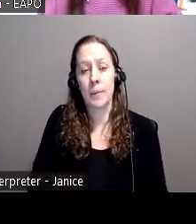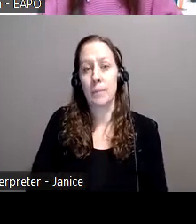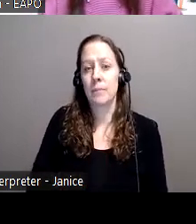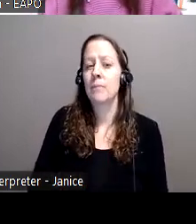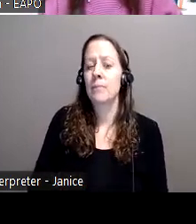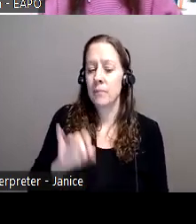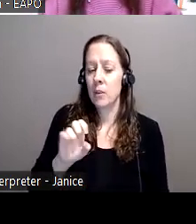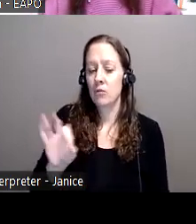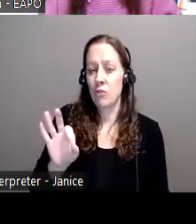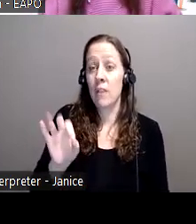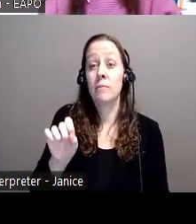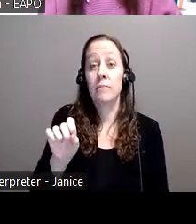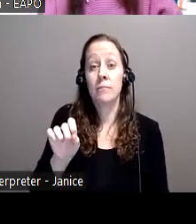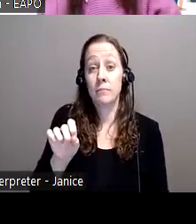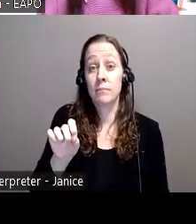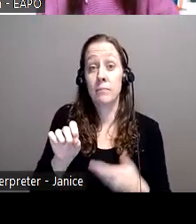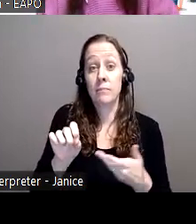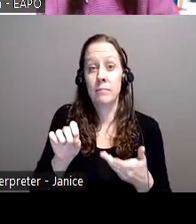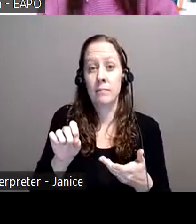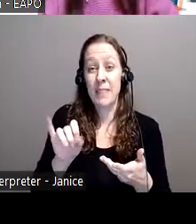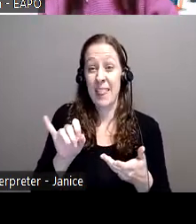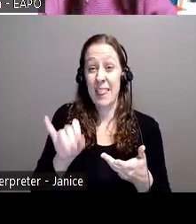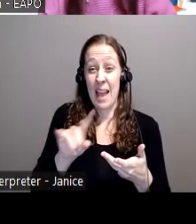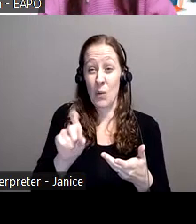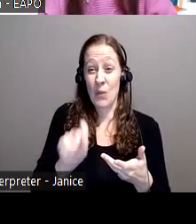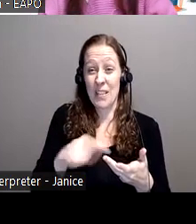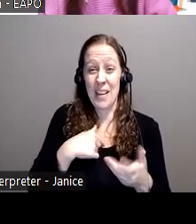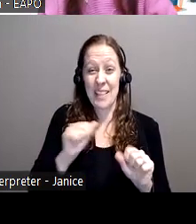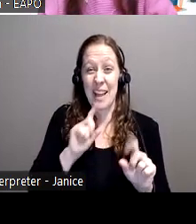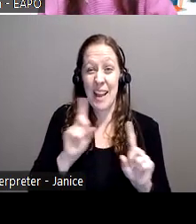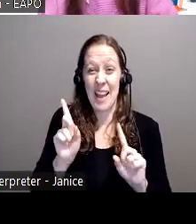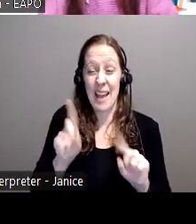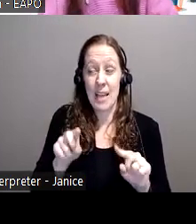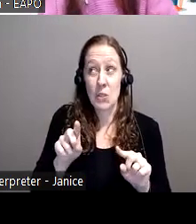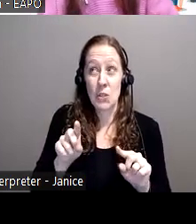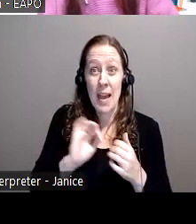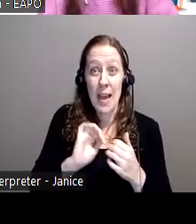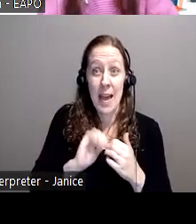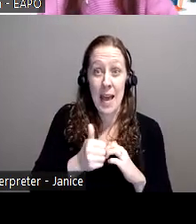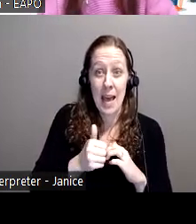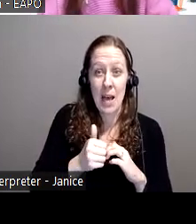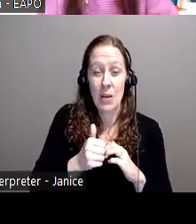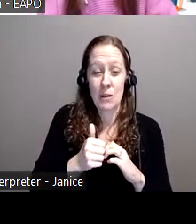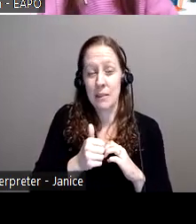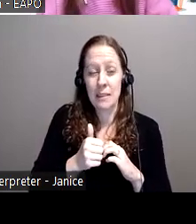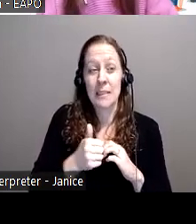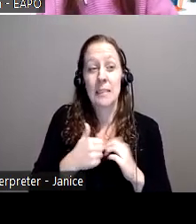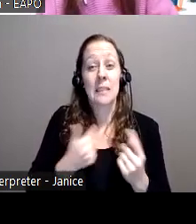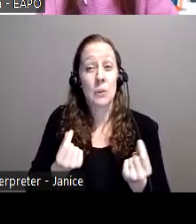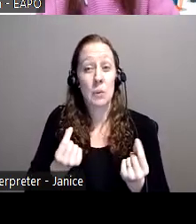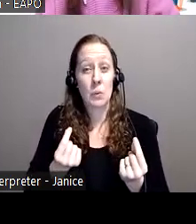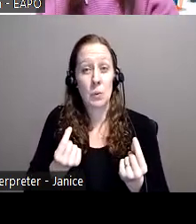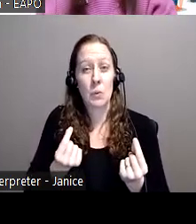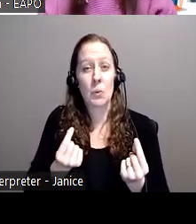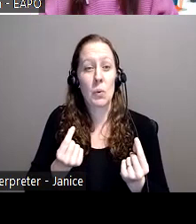Yeah. Honestly, it's not a question that I can answer right now off the top of my head. But what I can do is